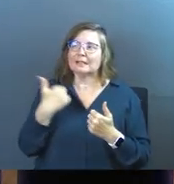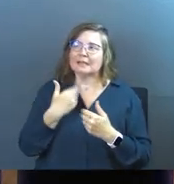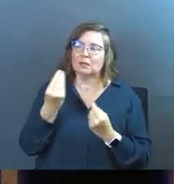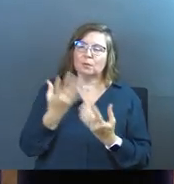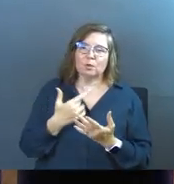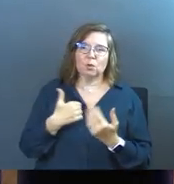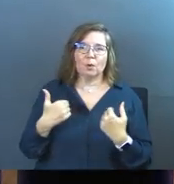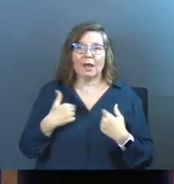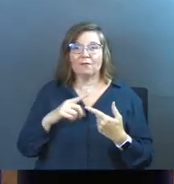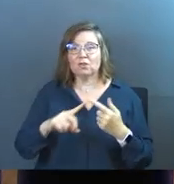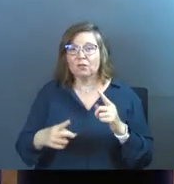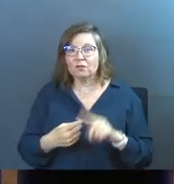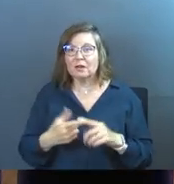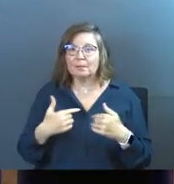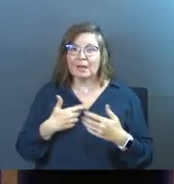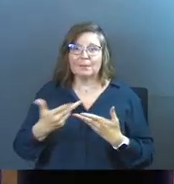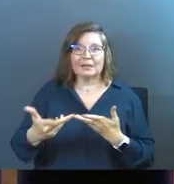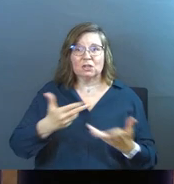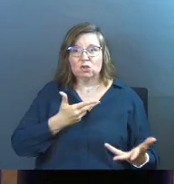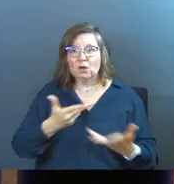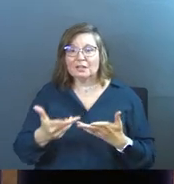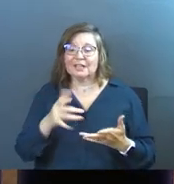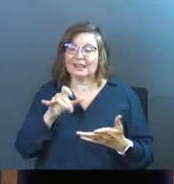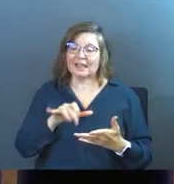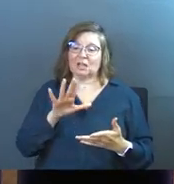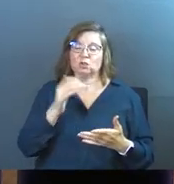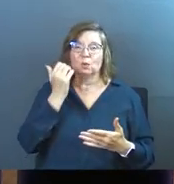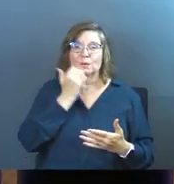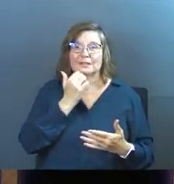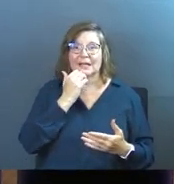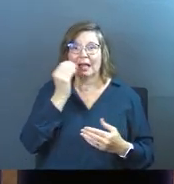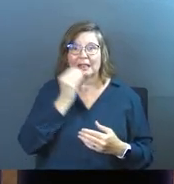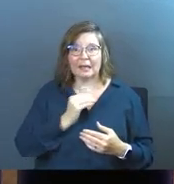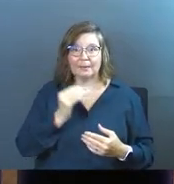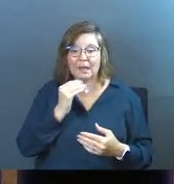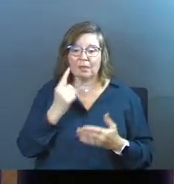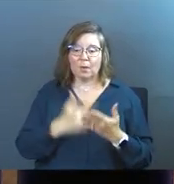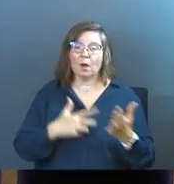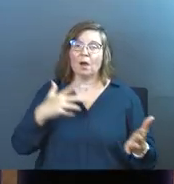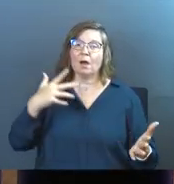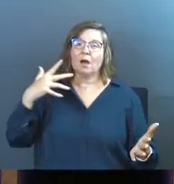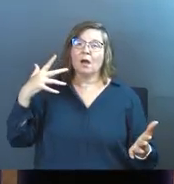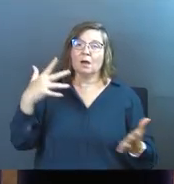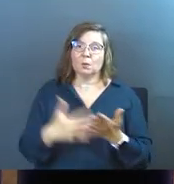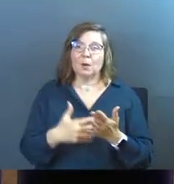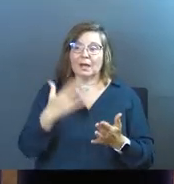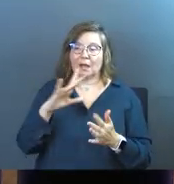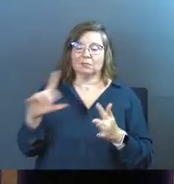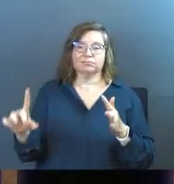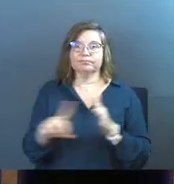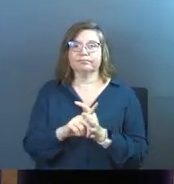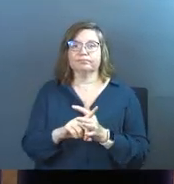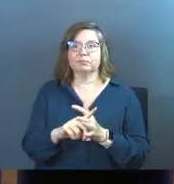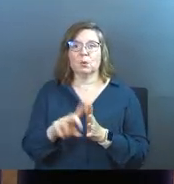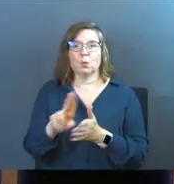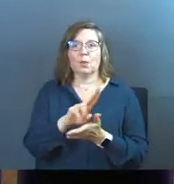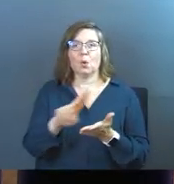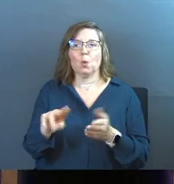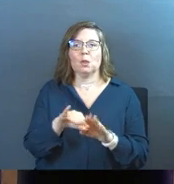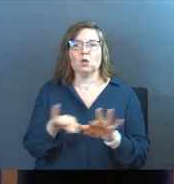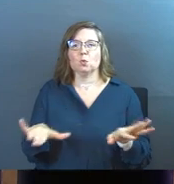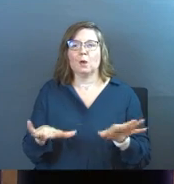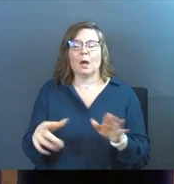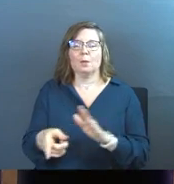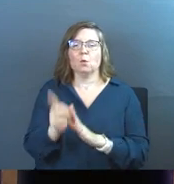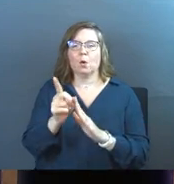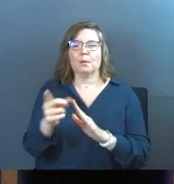got to say to me? You're having the friendship, having the interaction. That's your daily meals. And then every once in a while, God comes along with a holy ground moment